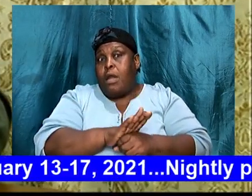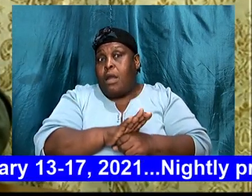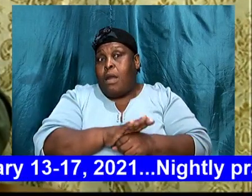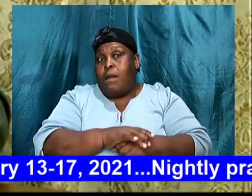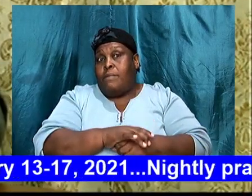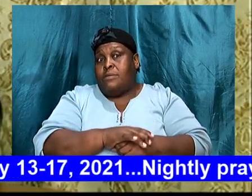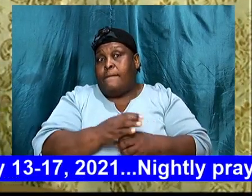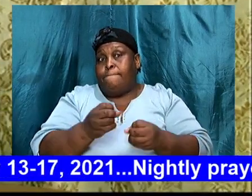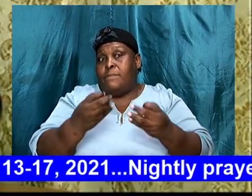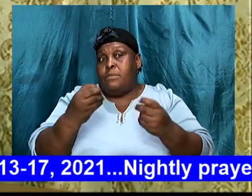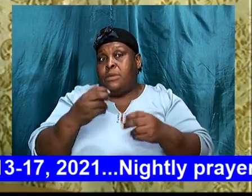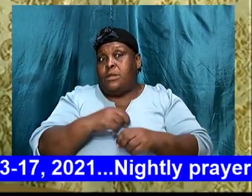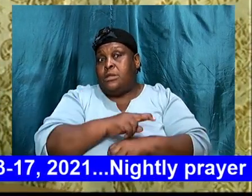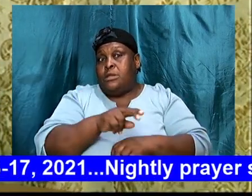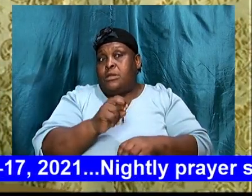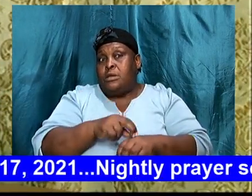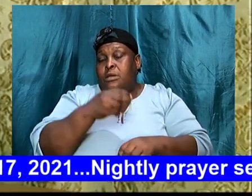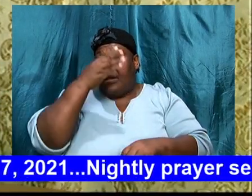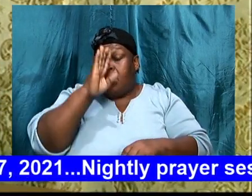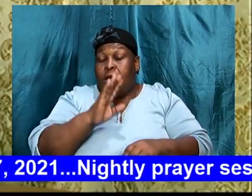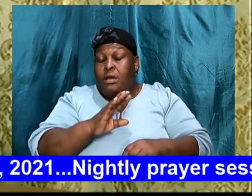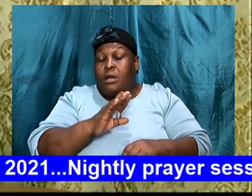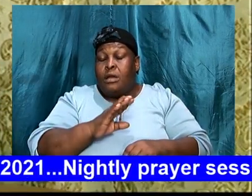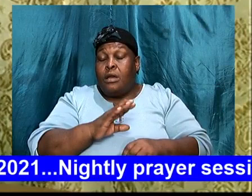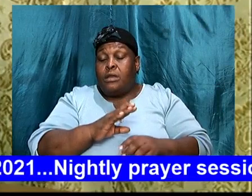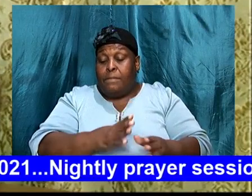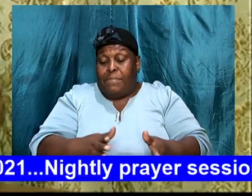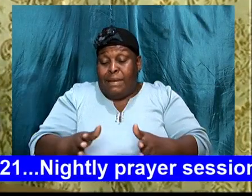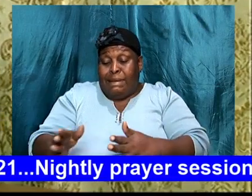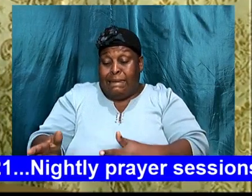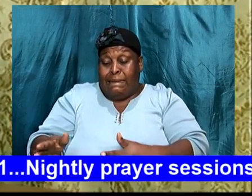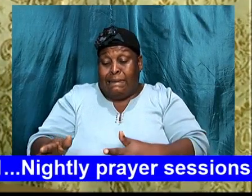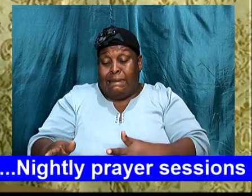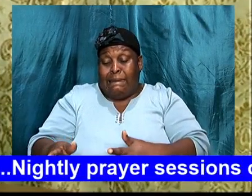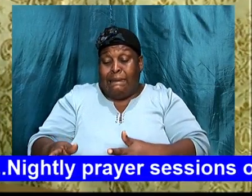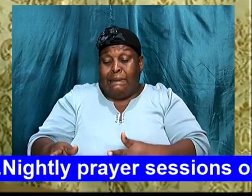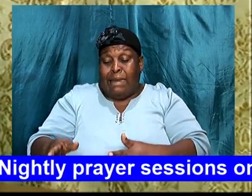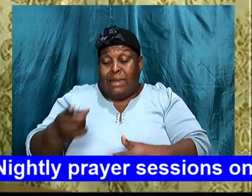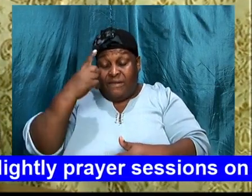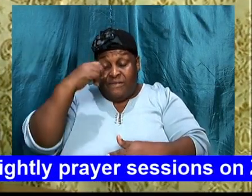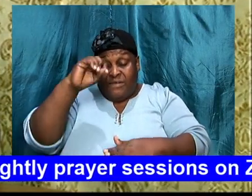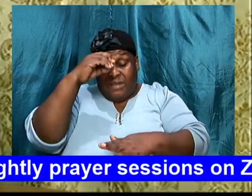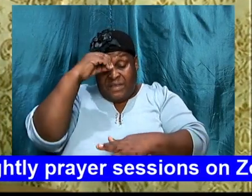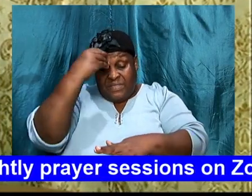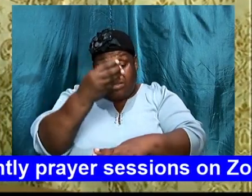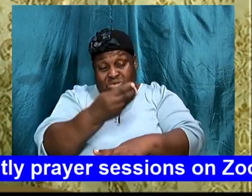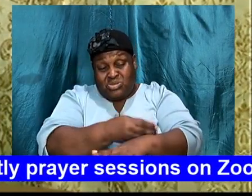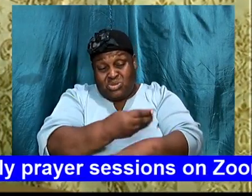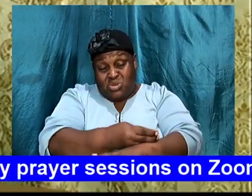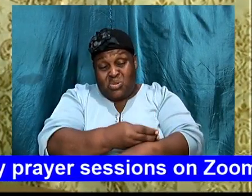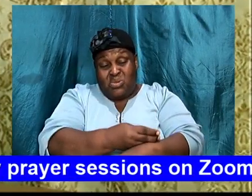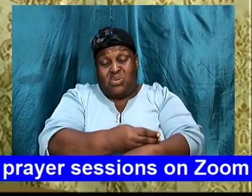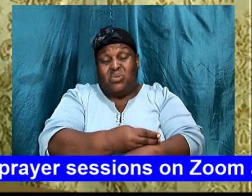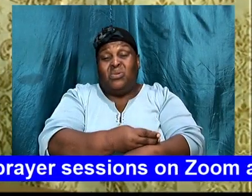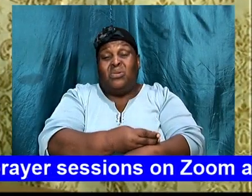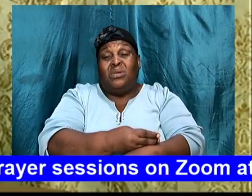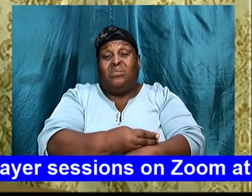innumerable, God's design, was, for the seed, of the promise, to come through, Abraham, and his wife,